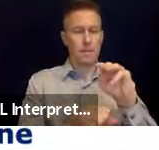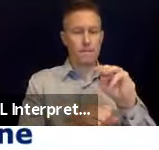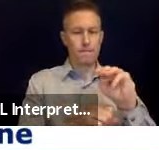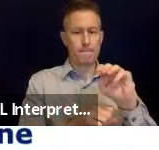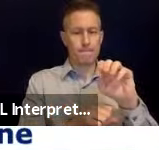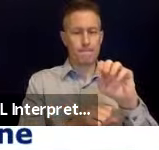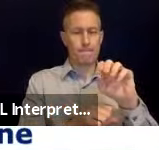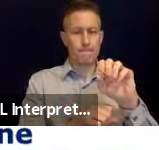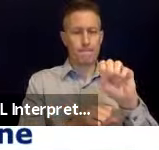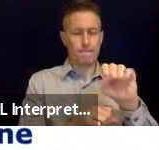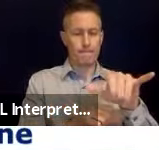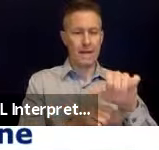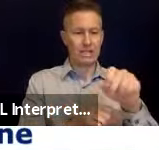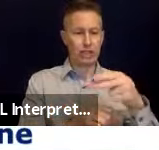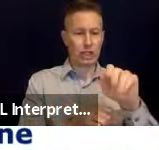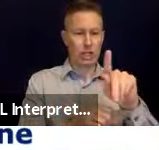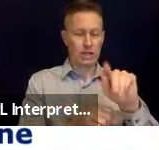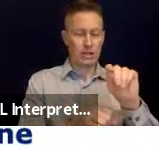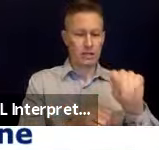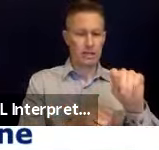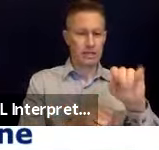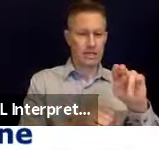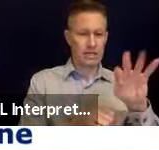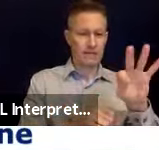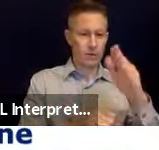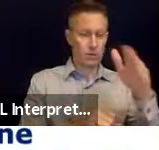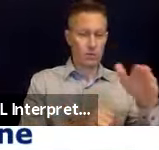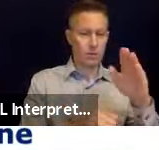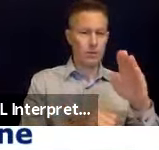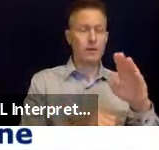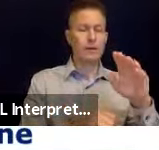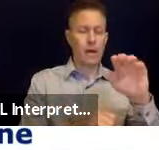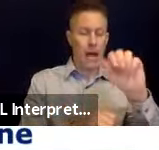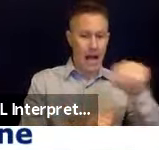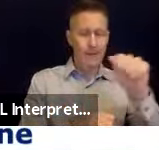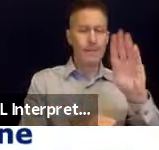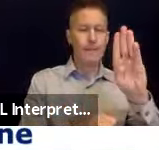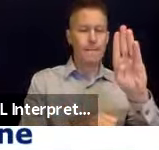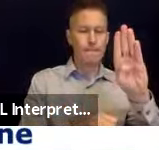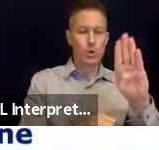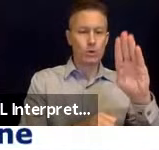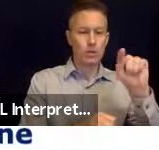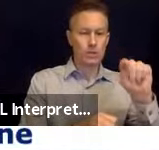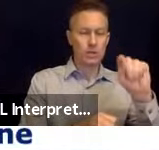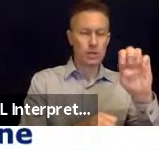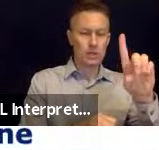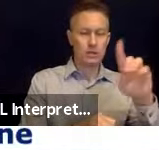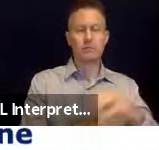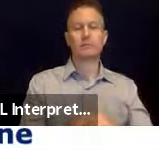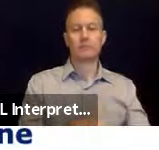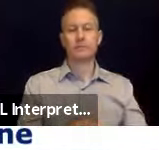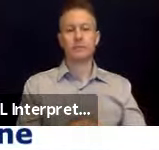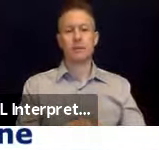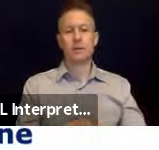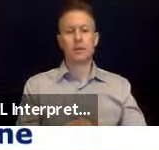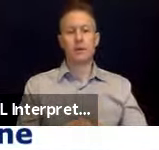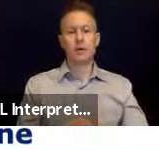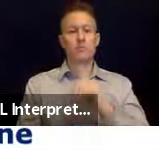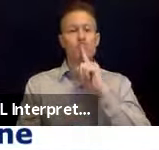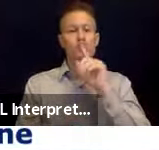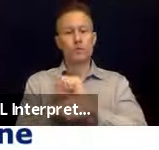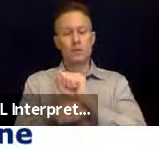real alerts are sent on a much higher priority channel and push through with critical alerts. And so